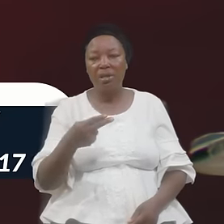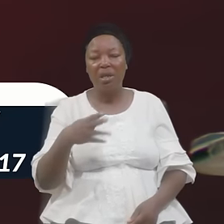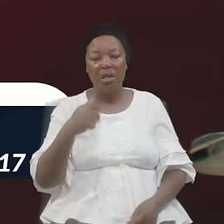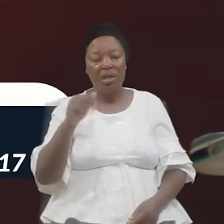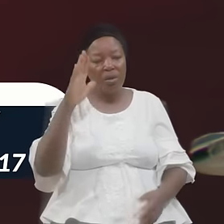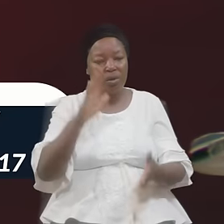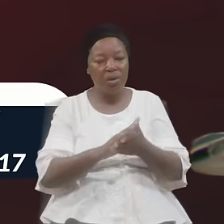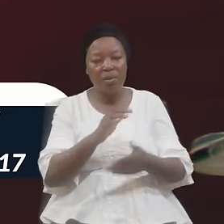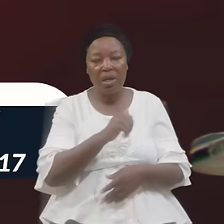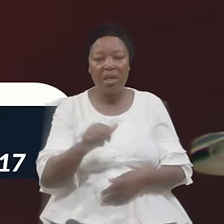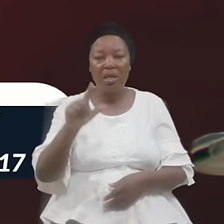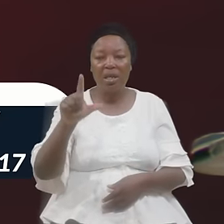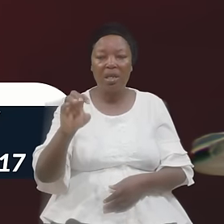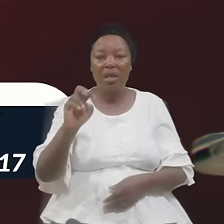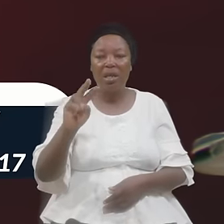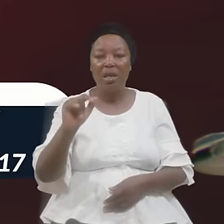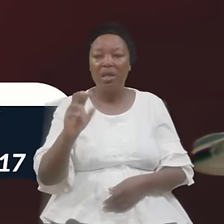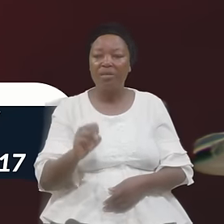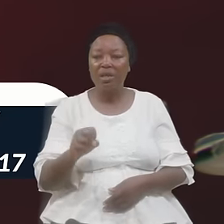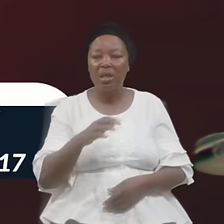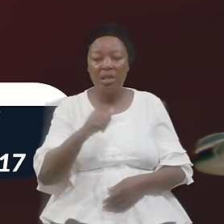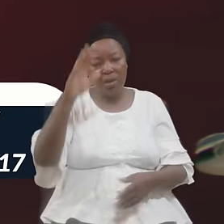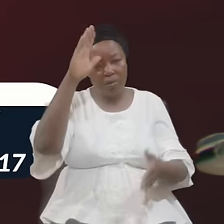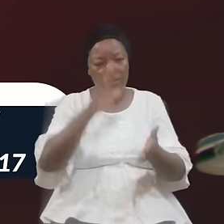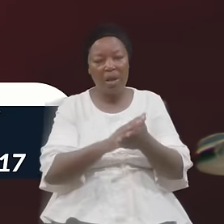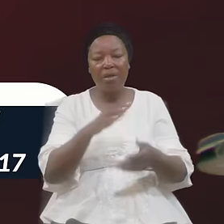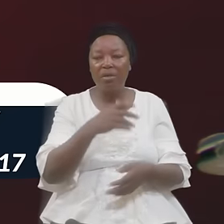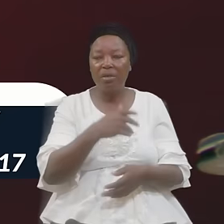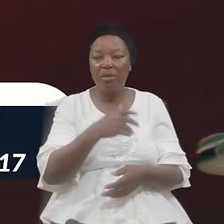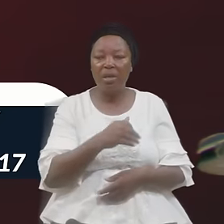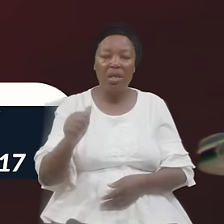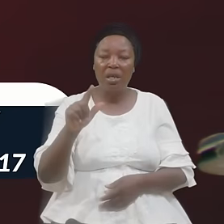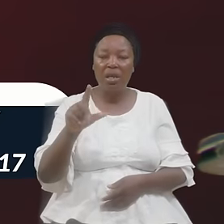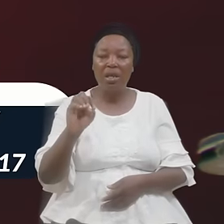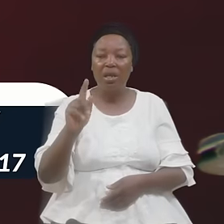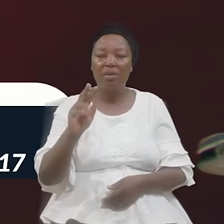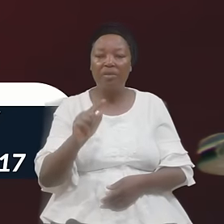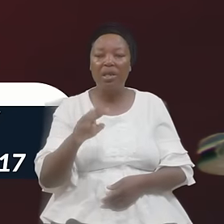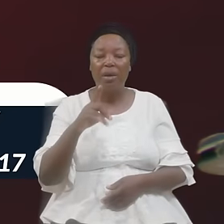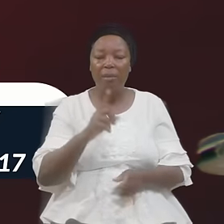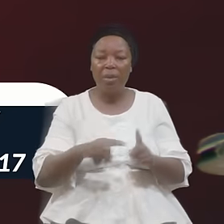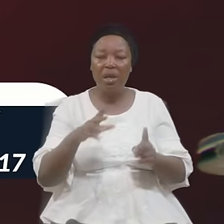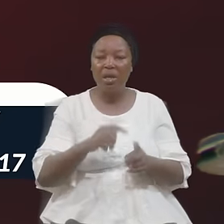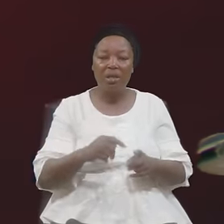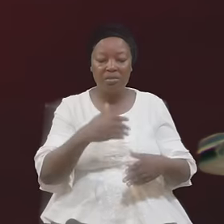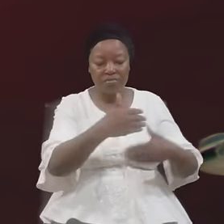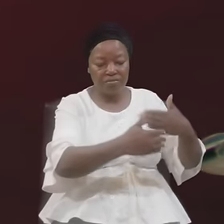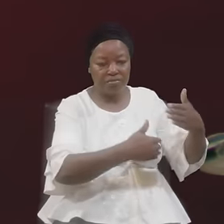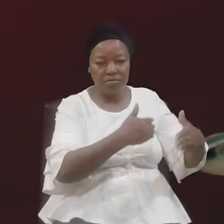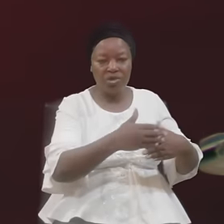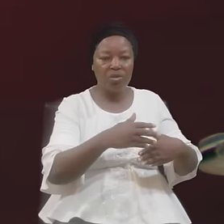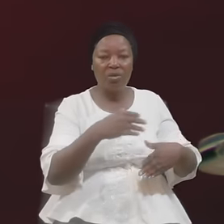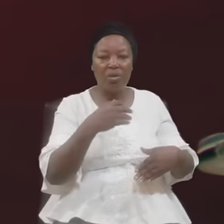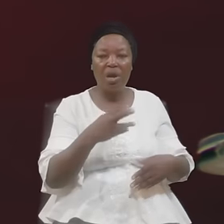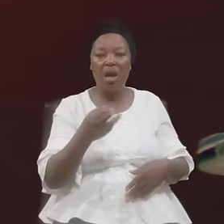The Wife A Levite Of The Descendants Of Aaron